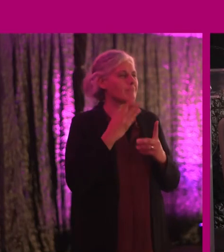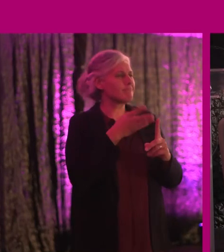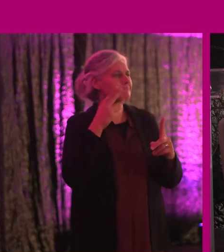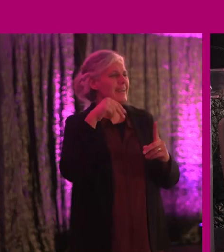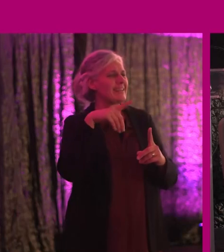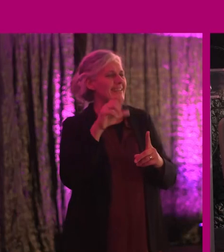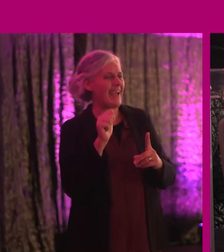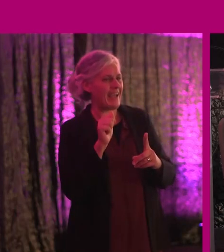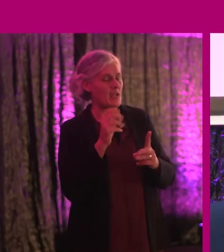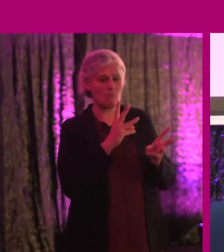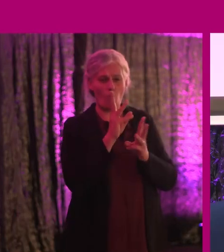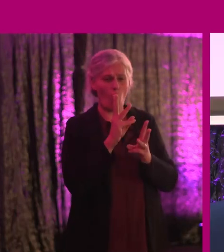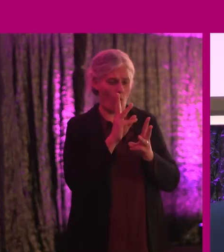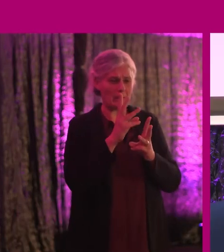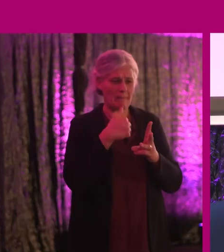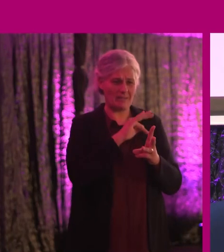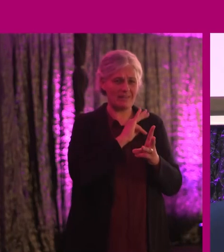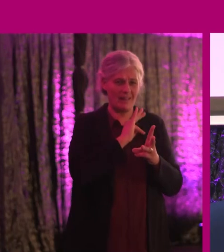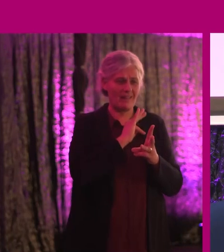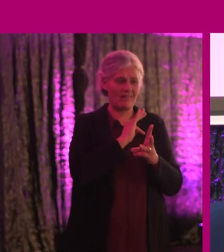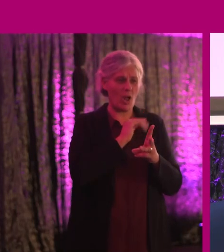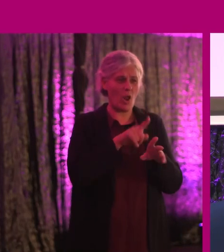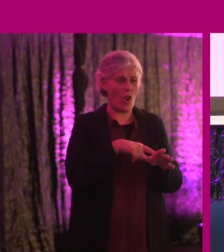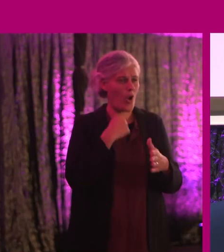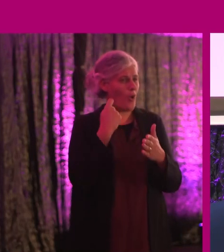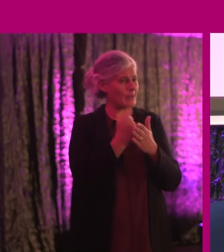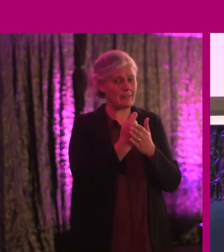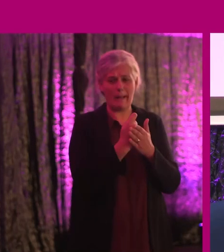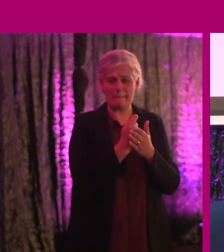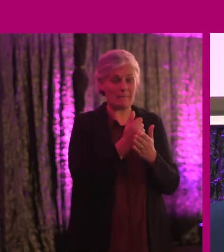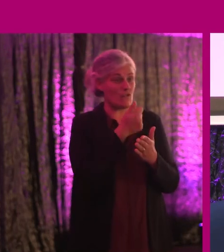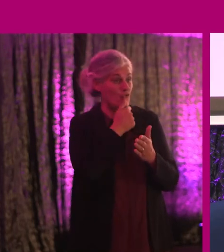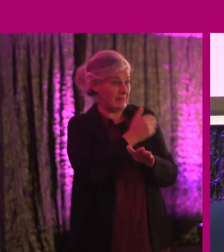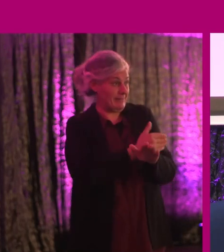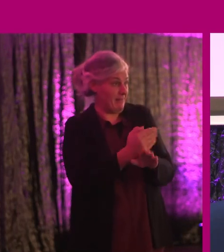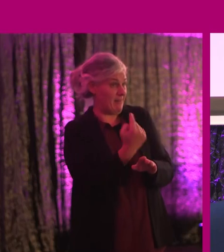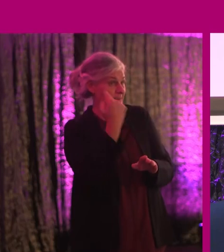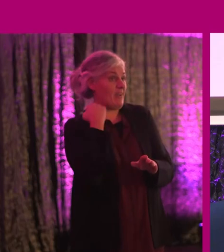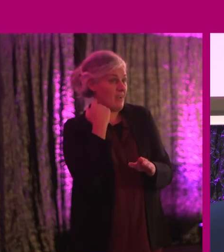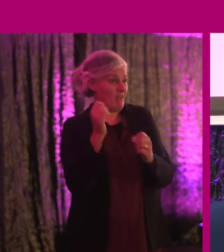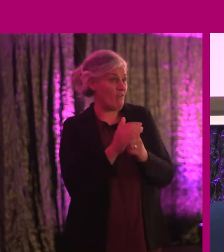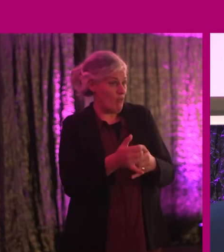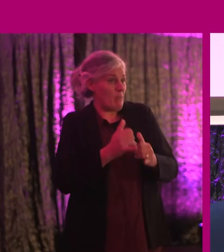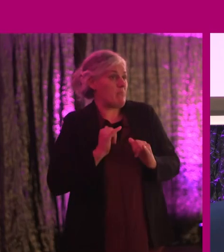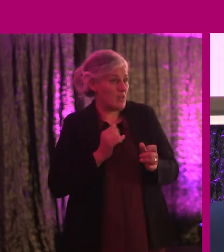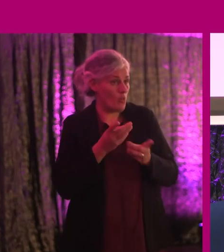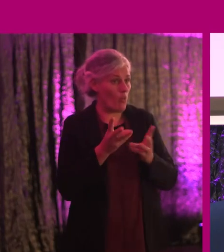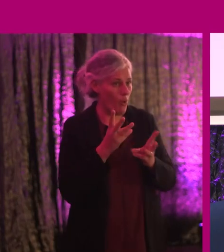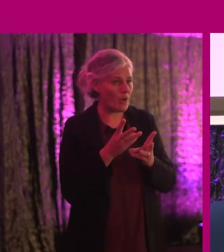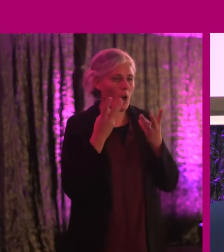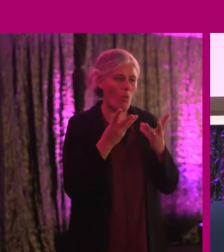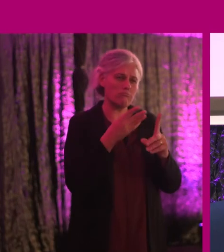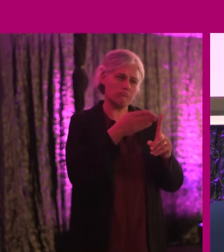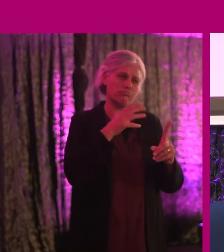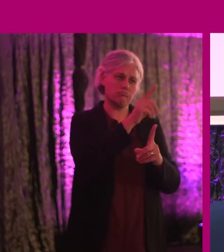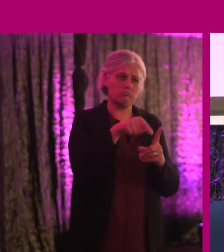NDA. You know, I've been working in this space a really long time. And when I first started the work for the Ability Awards, I just want to acknowledge the NDA